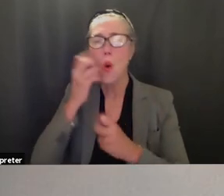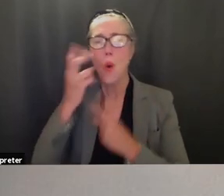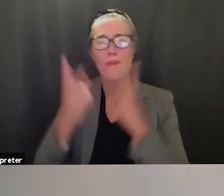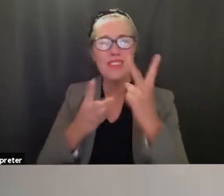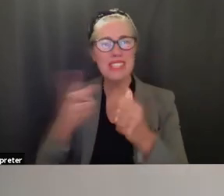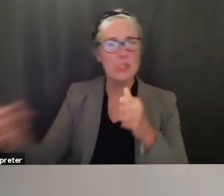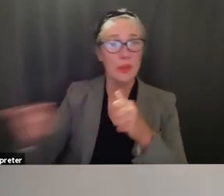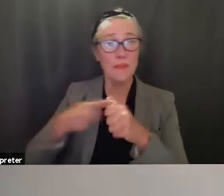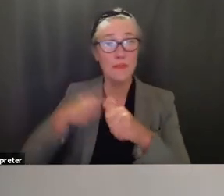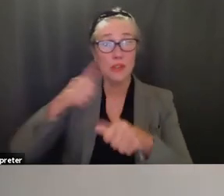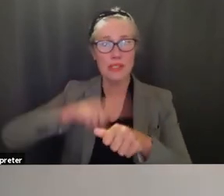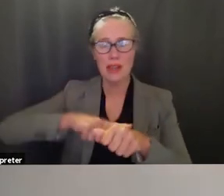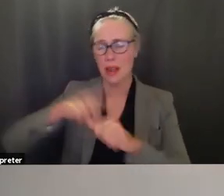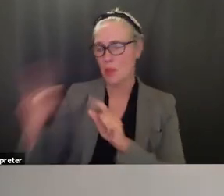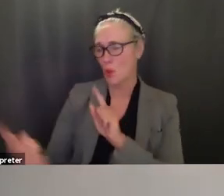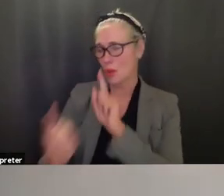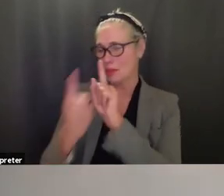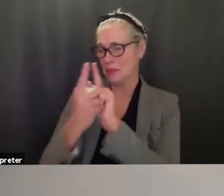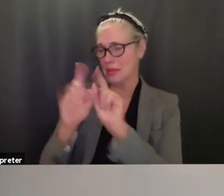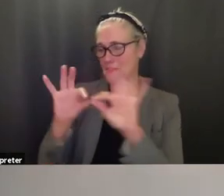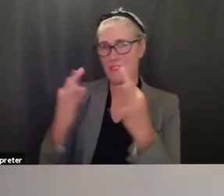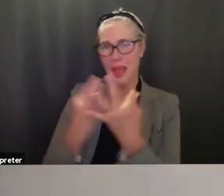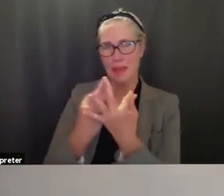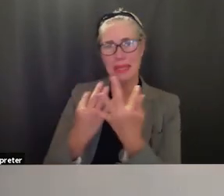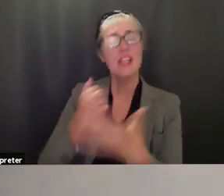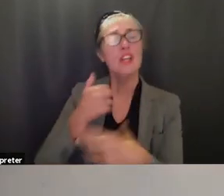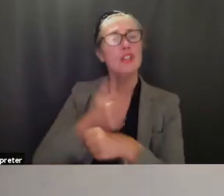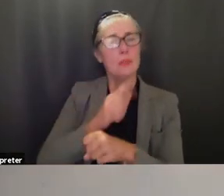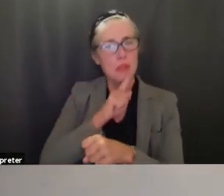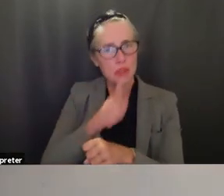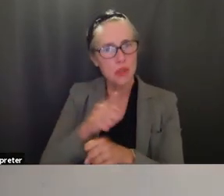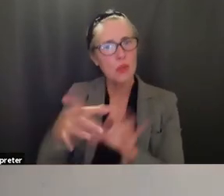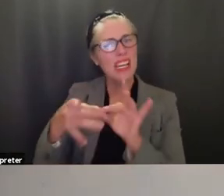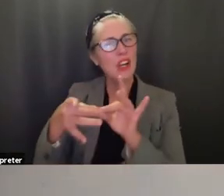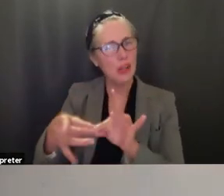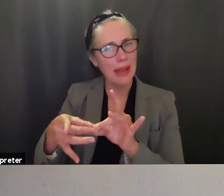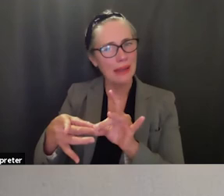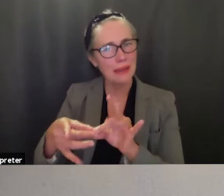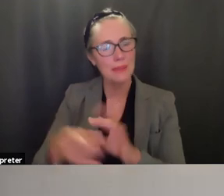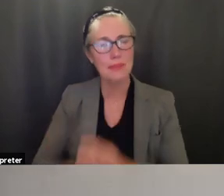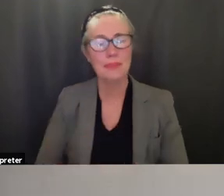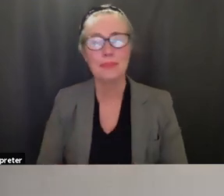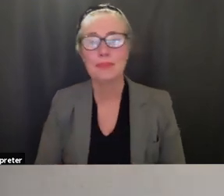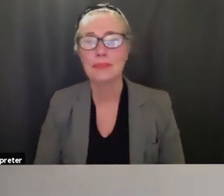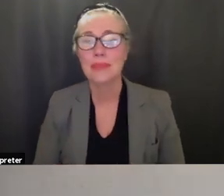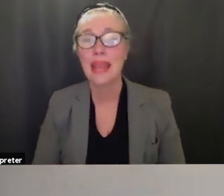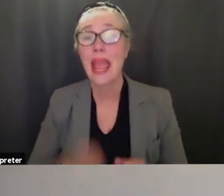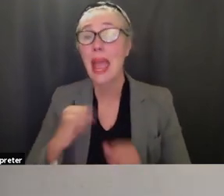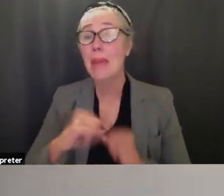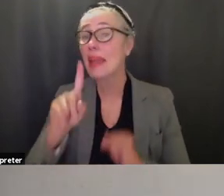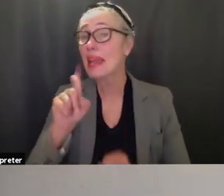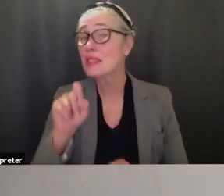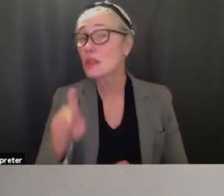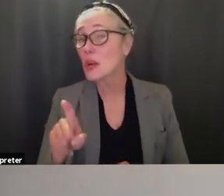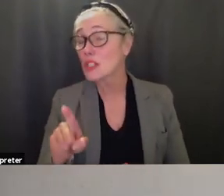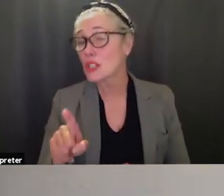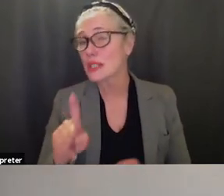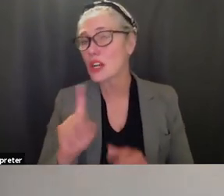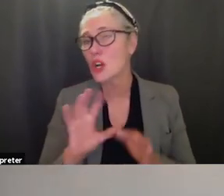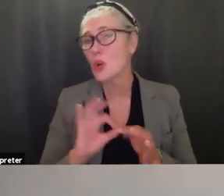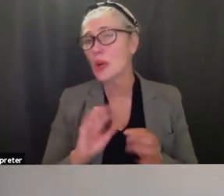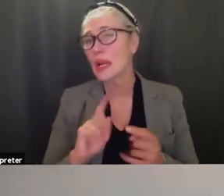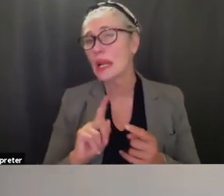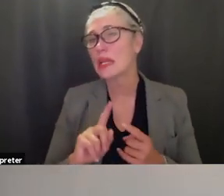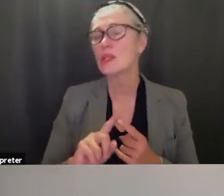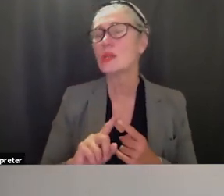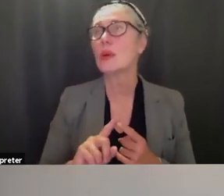families and and how we need to do that make that connection um and then lastly i just have a question uh you know with regards to um